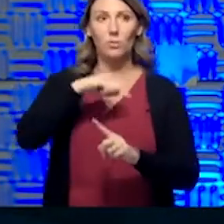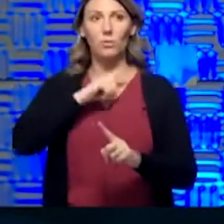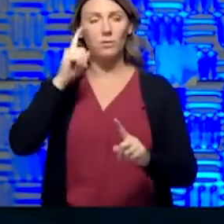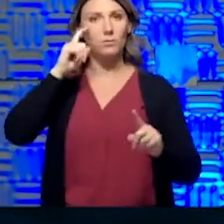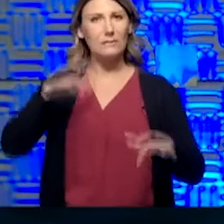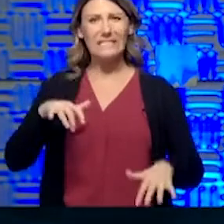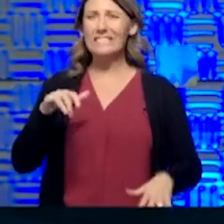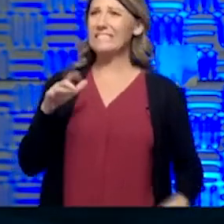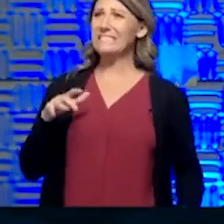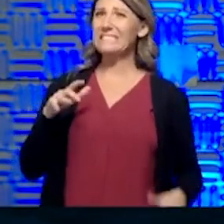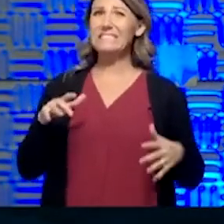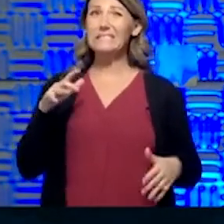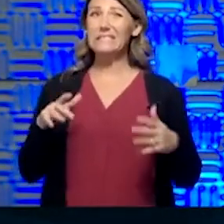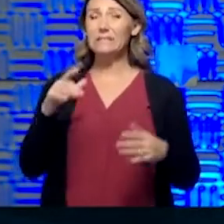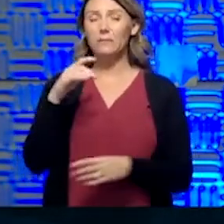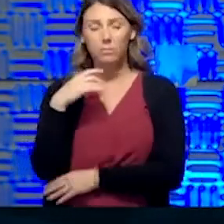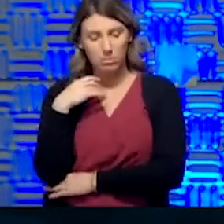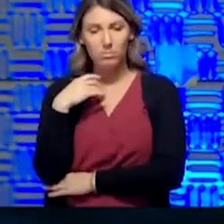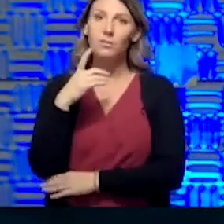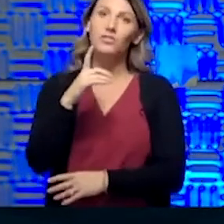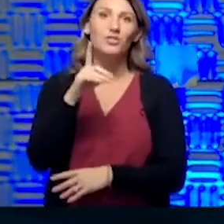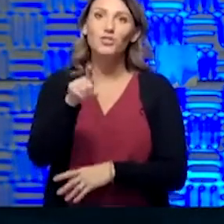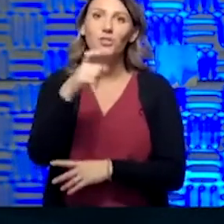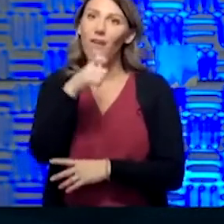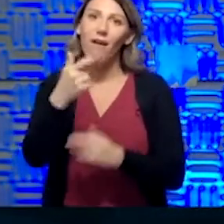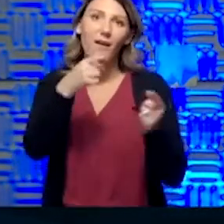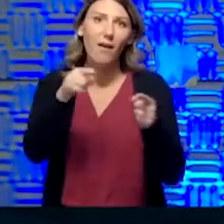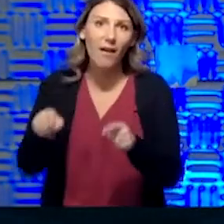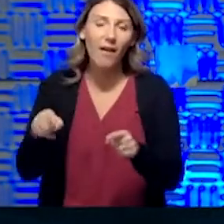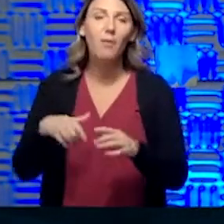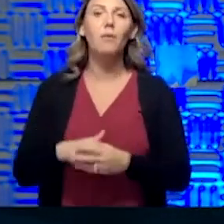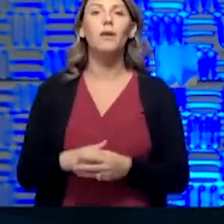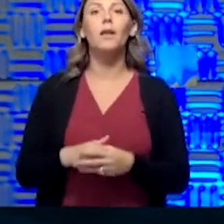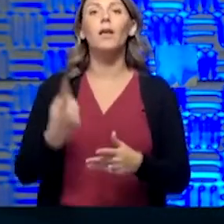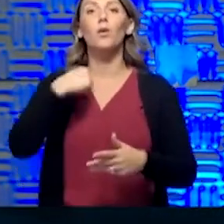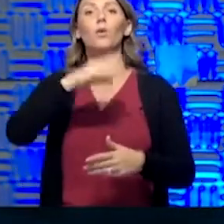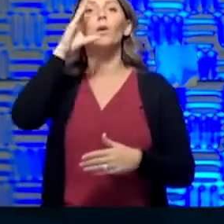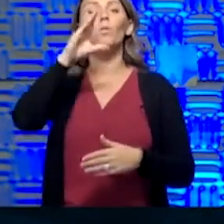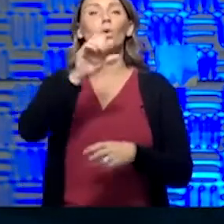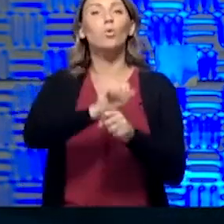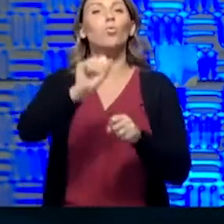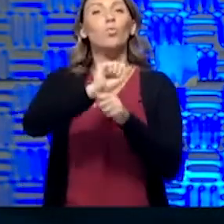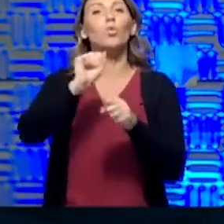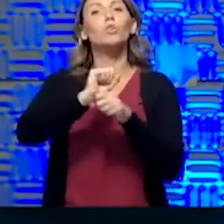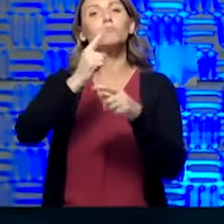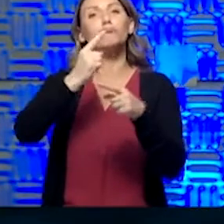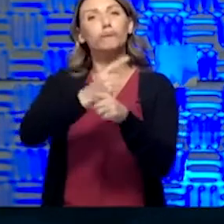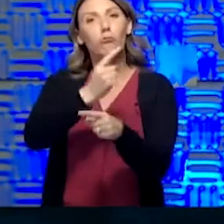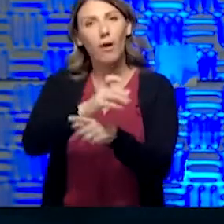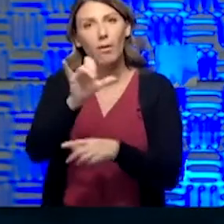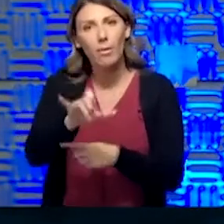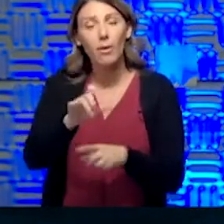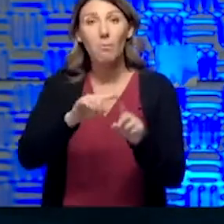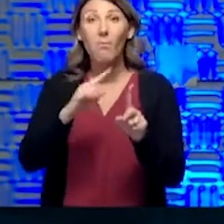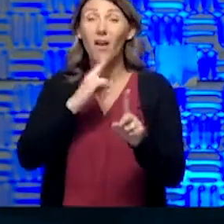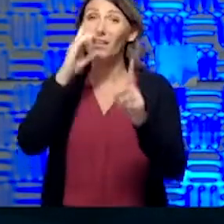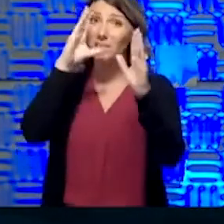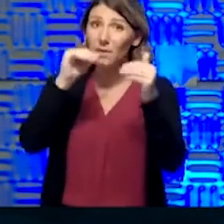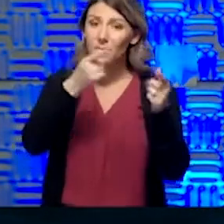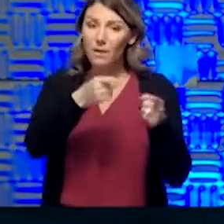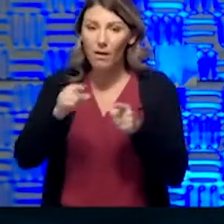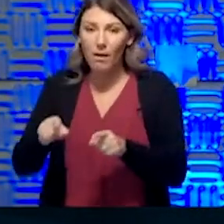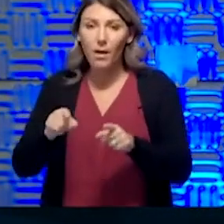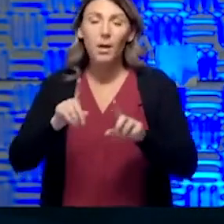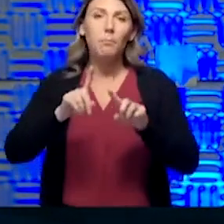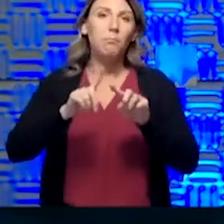this is something that should not have happened. And we will work to correct those, but I would expect them to occur based